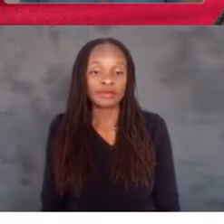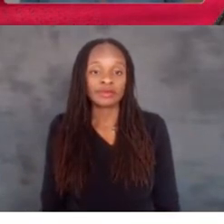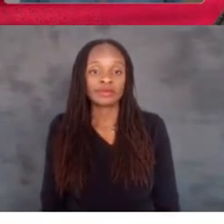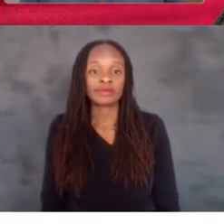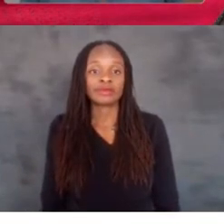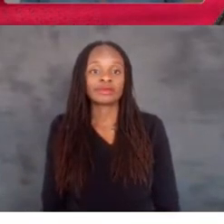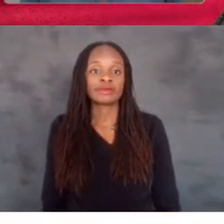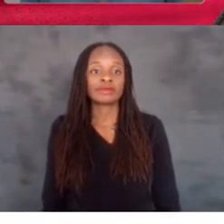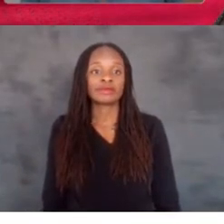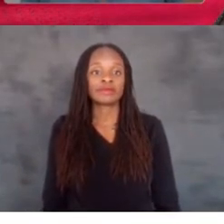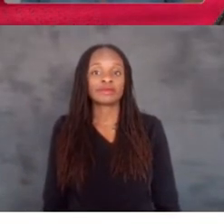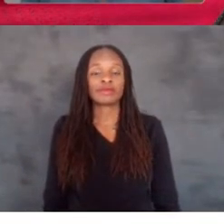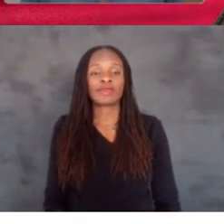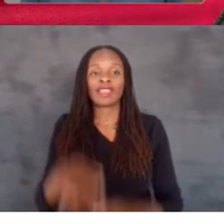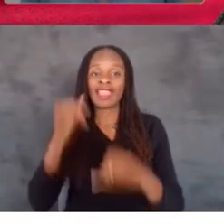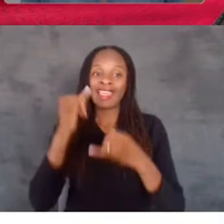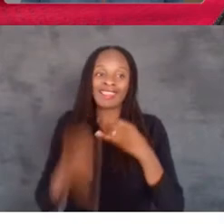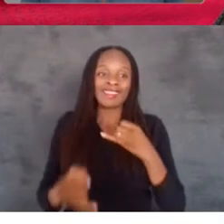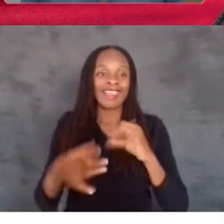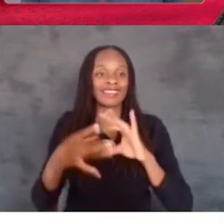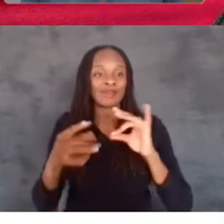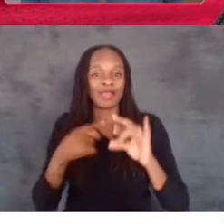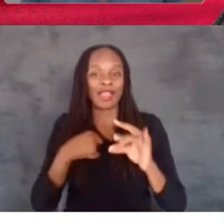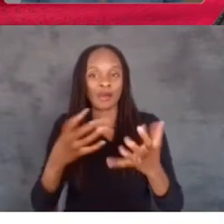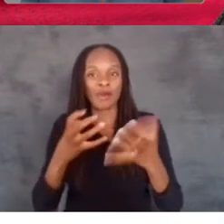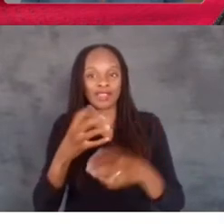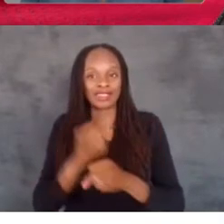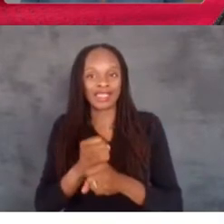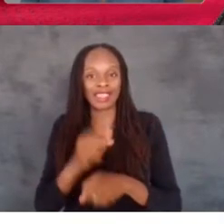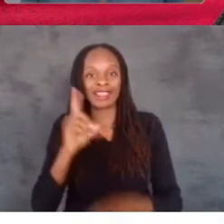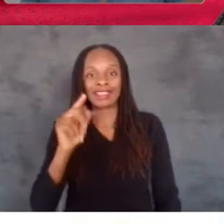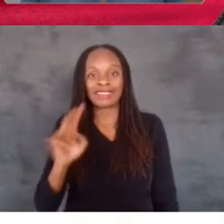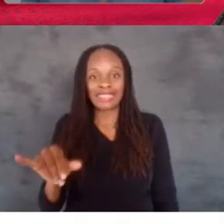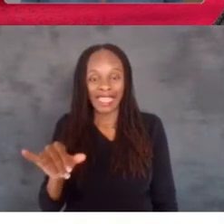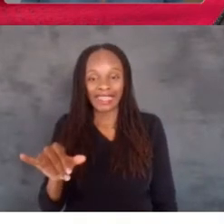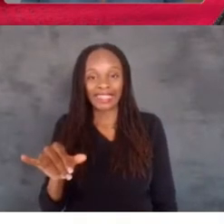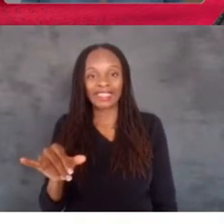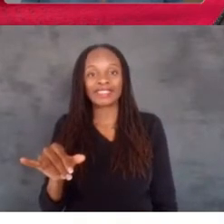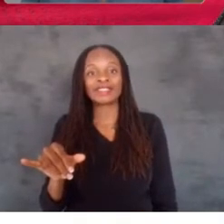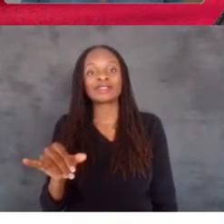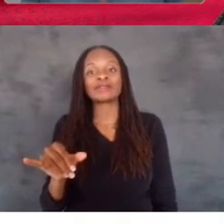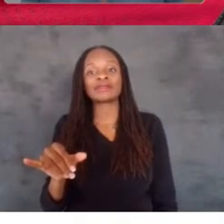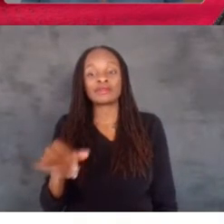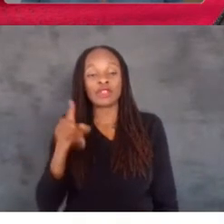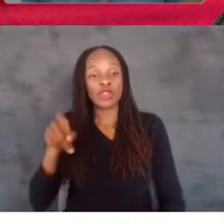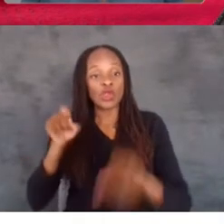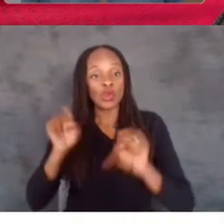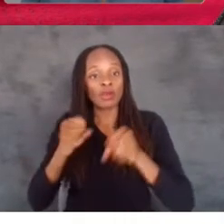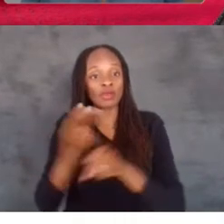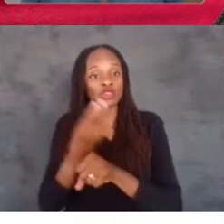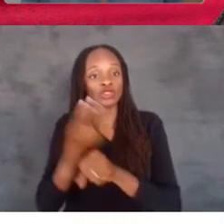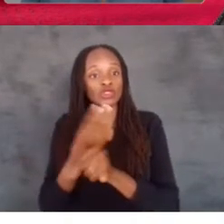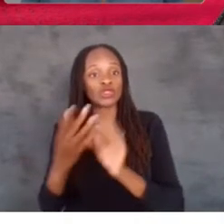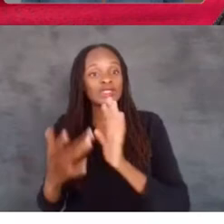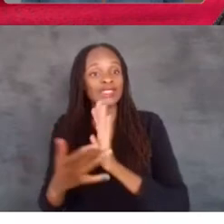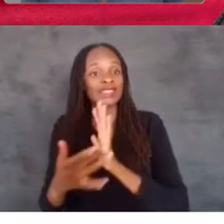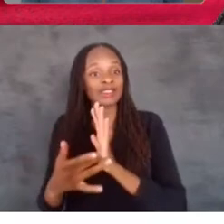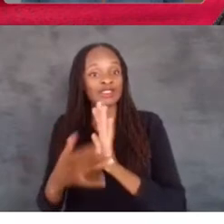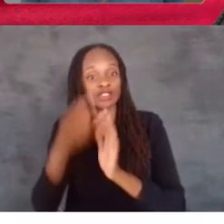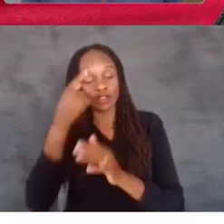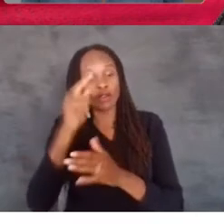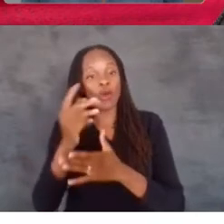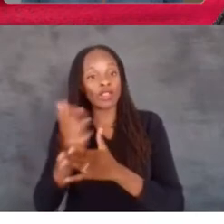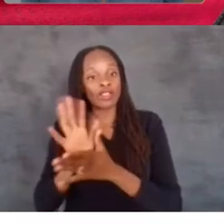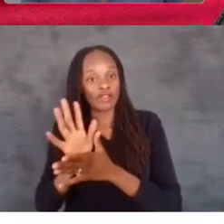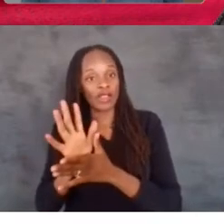Well, last comment I'd like to get on this. You know, Danny, you're able to use technology for the films,